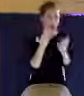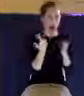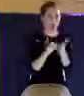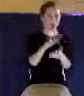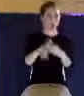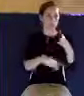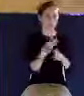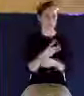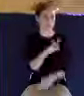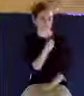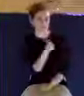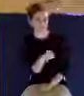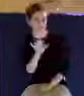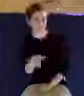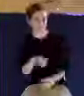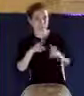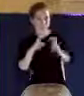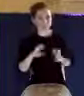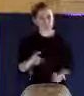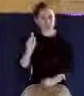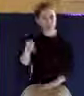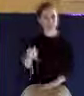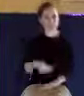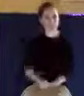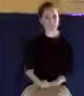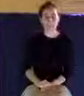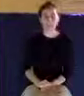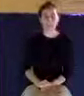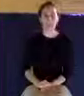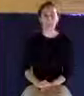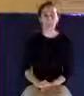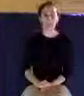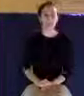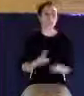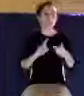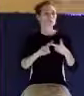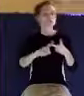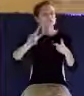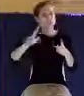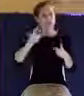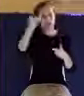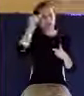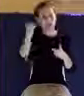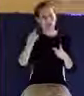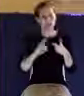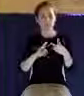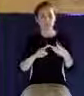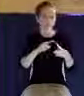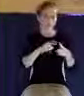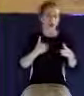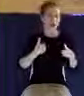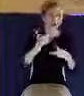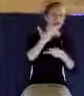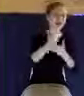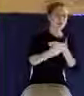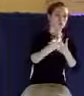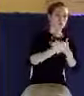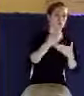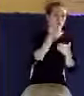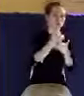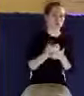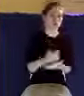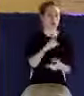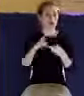You'll overcome the world. Then here's the second major idea here. Not only the external evidence, but what I call the eternal